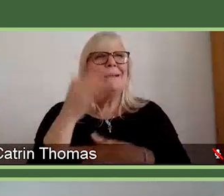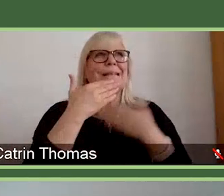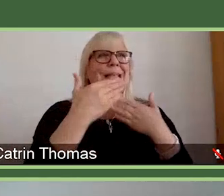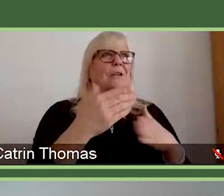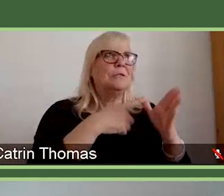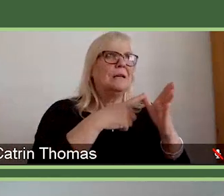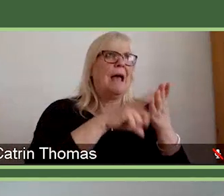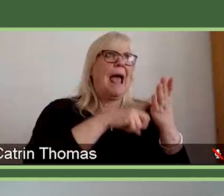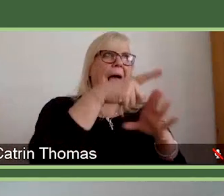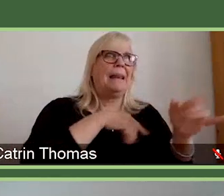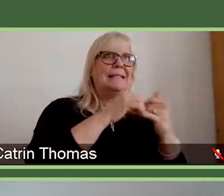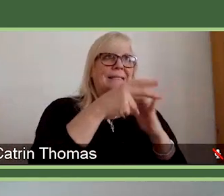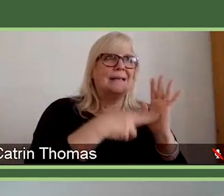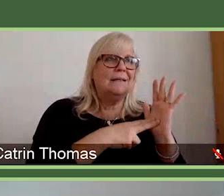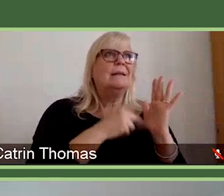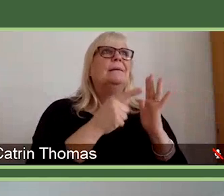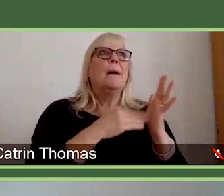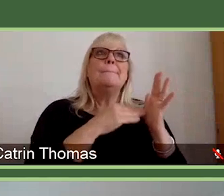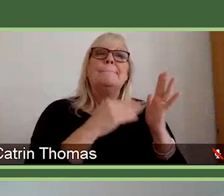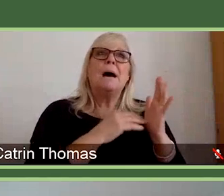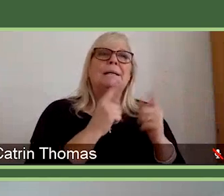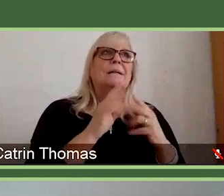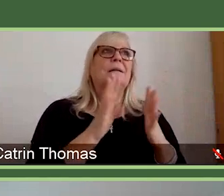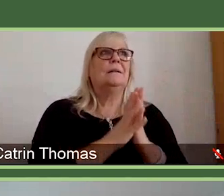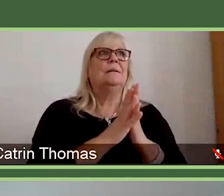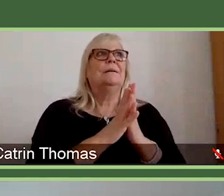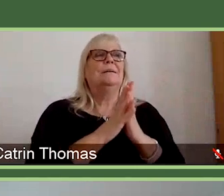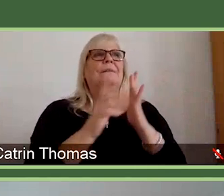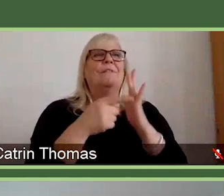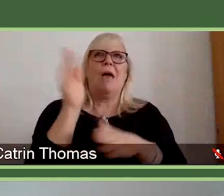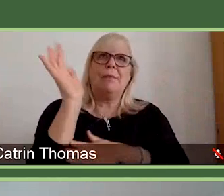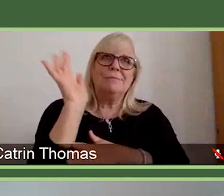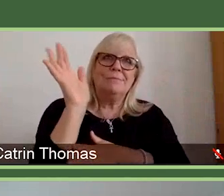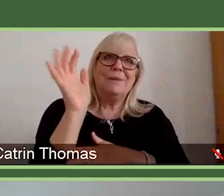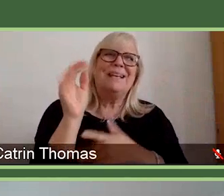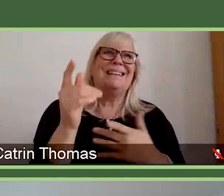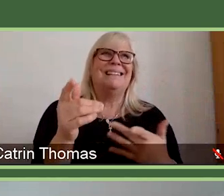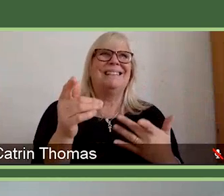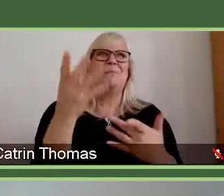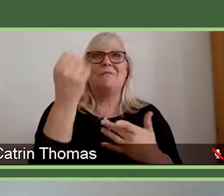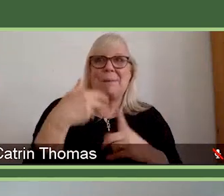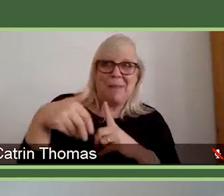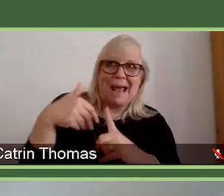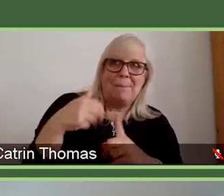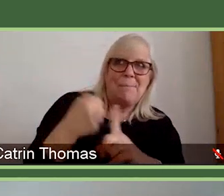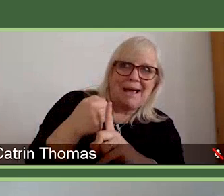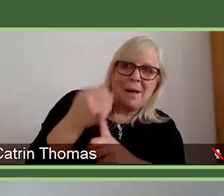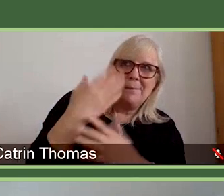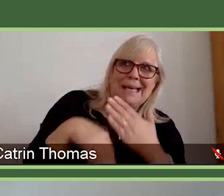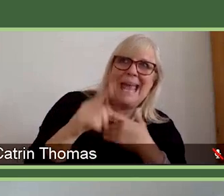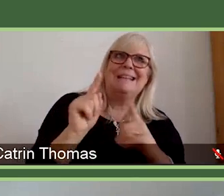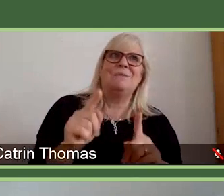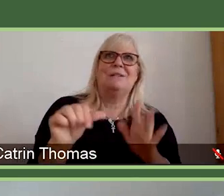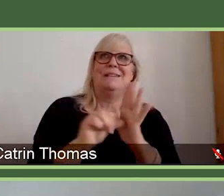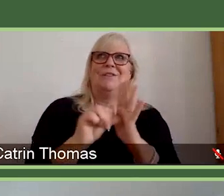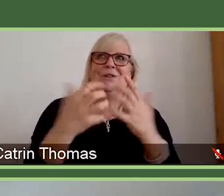so thoughtfully and for Jim and Anne to sort of be back up in case we had technical difficulties. Thanks Russell and Catherine